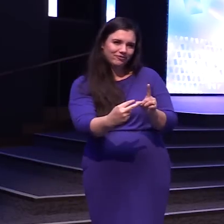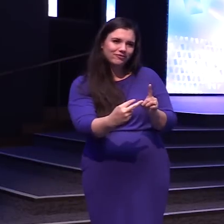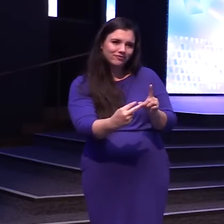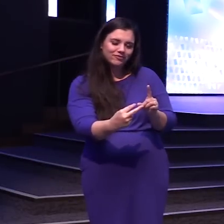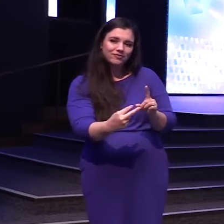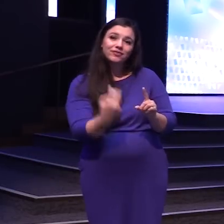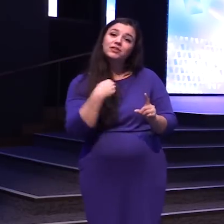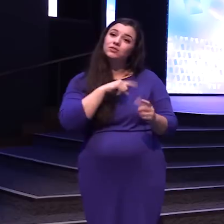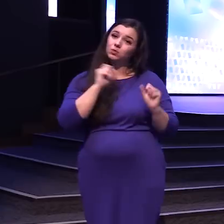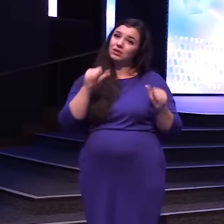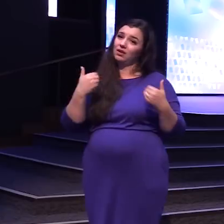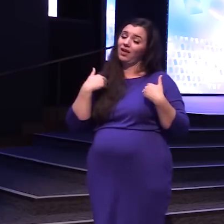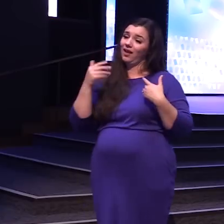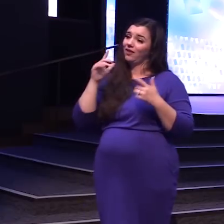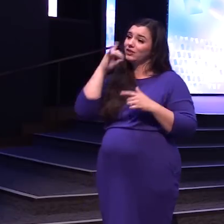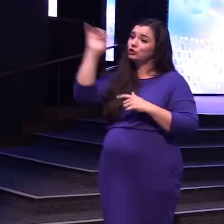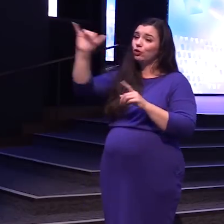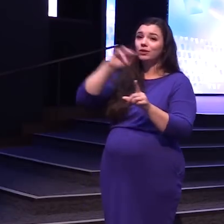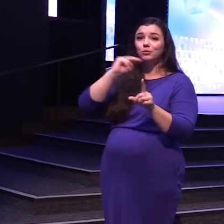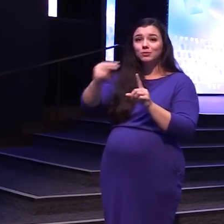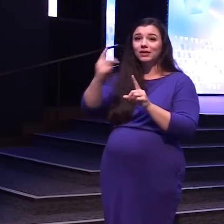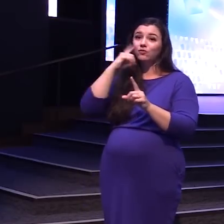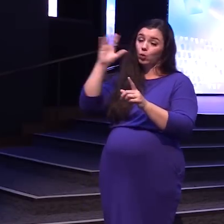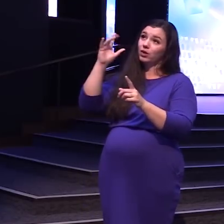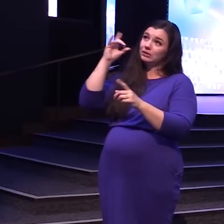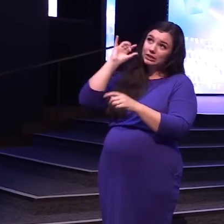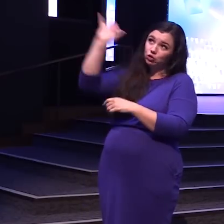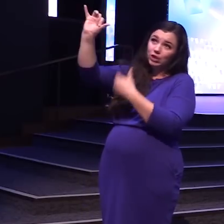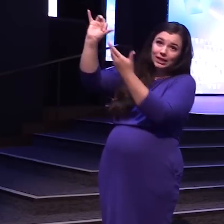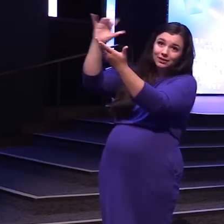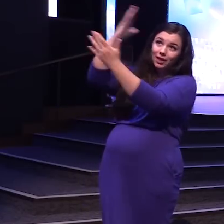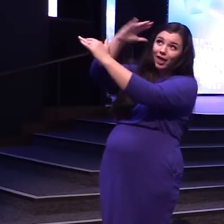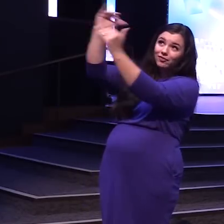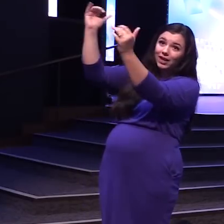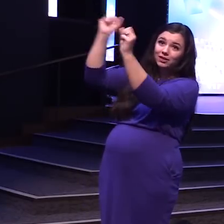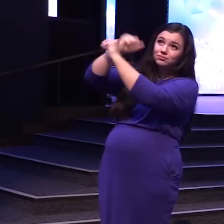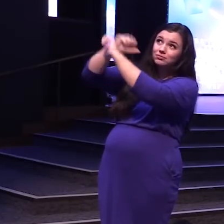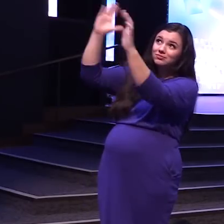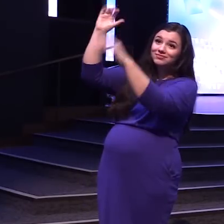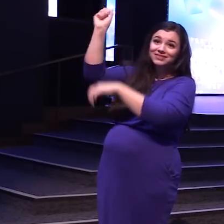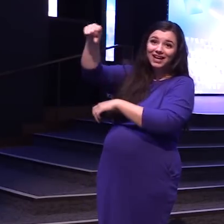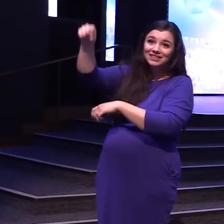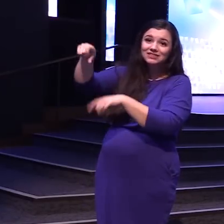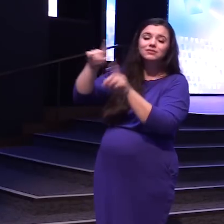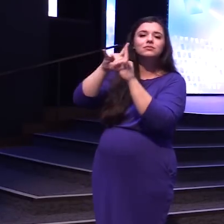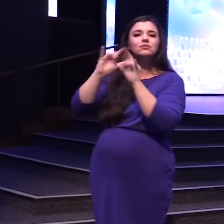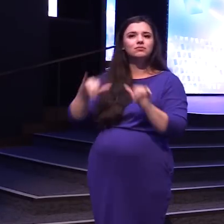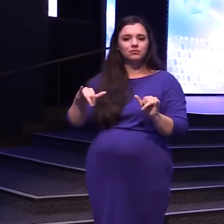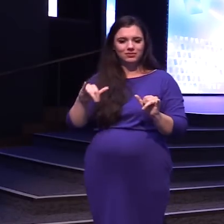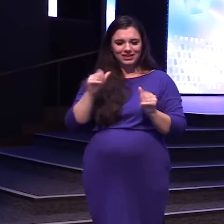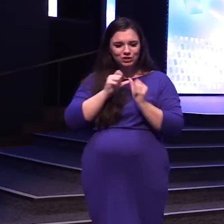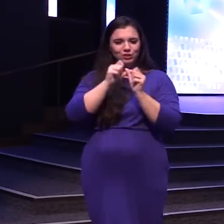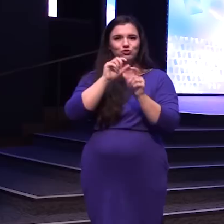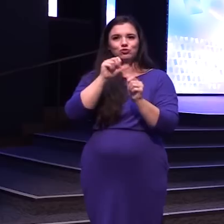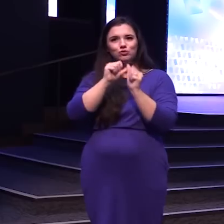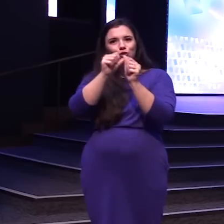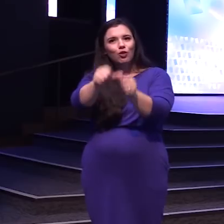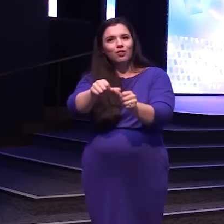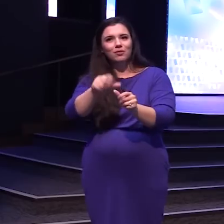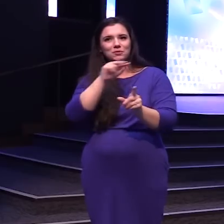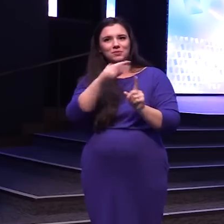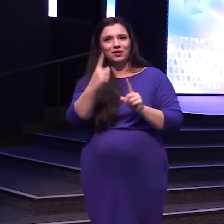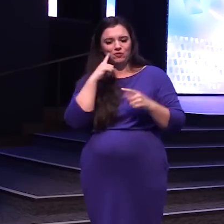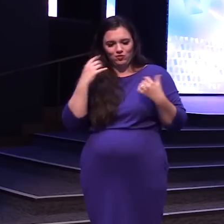So we can have An eternal perspective Of like eternity Like heaven But we can also Have an eternal perspective Of the right here And the right now